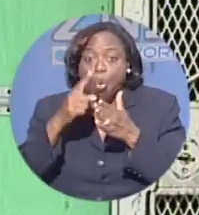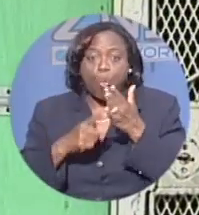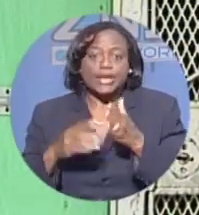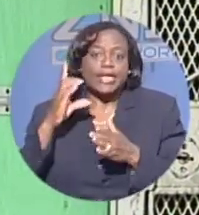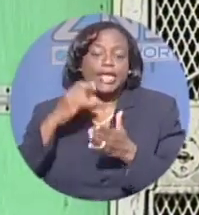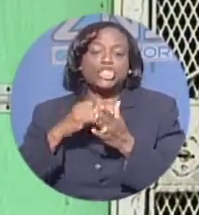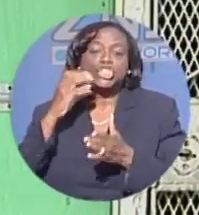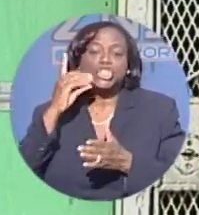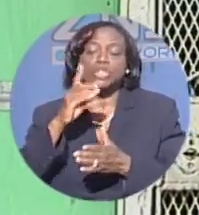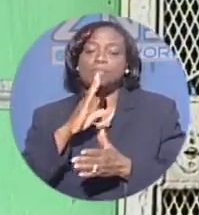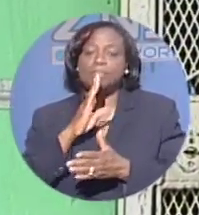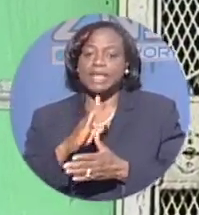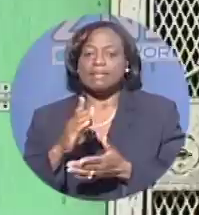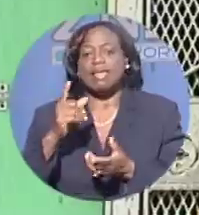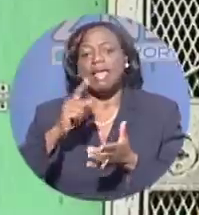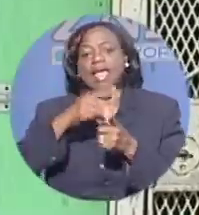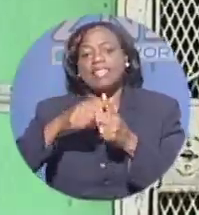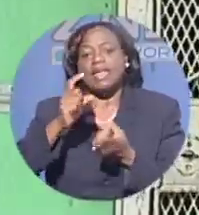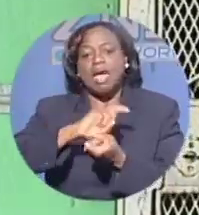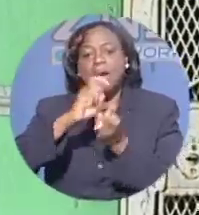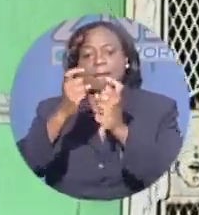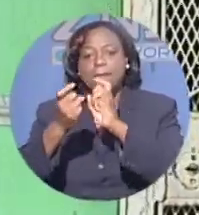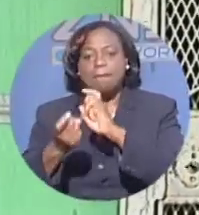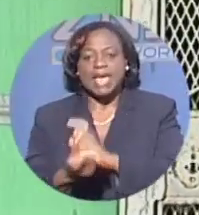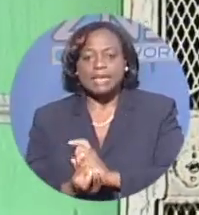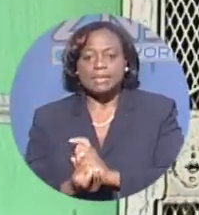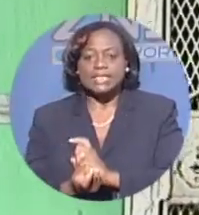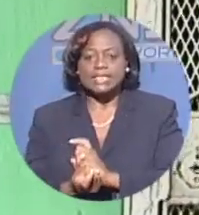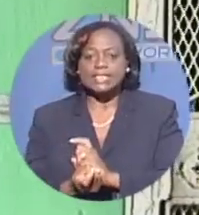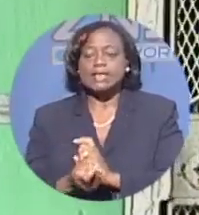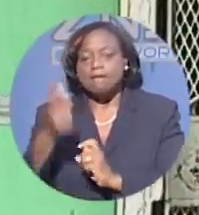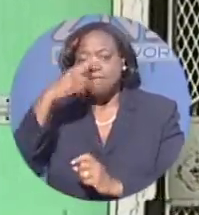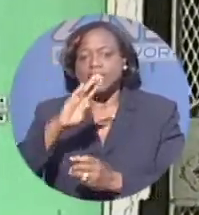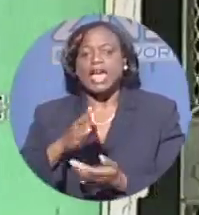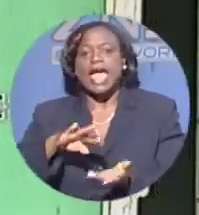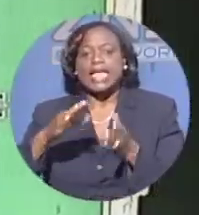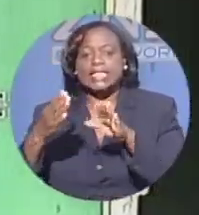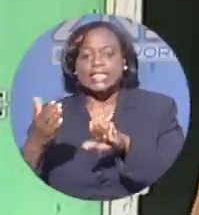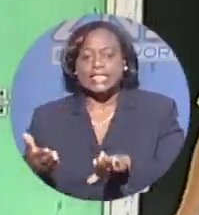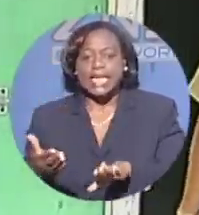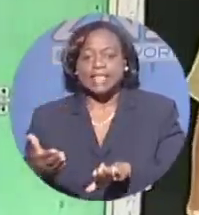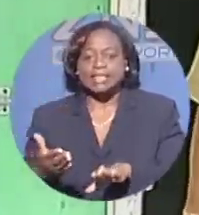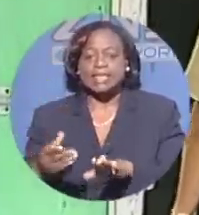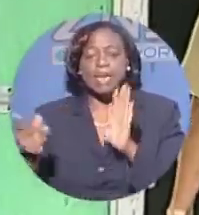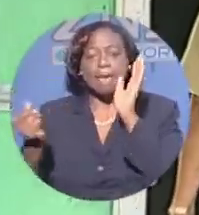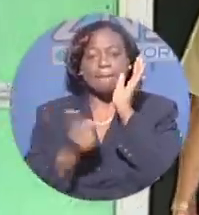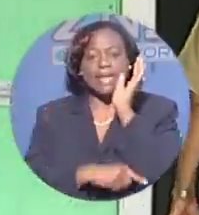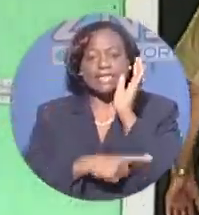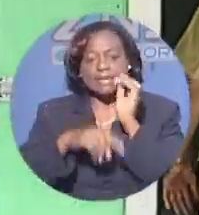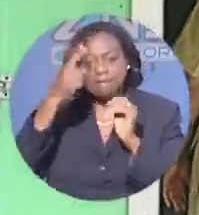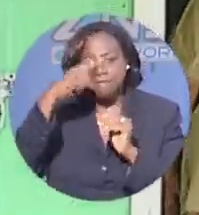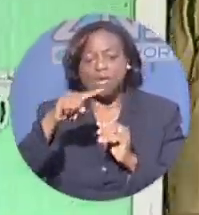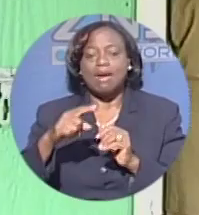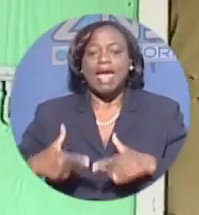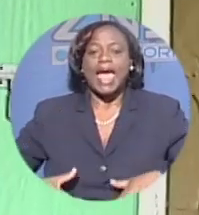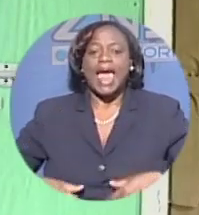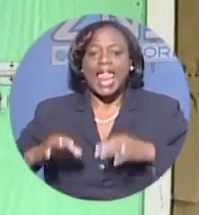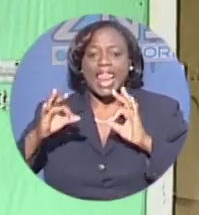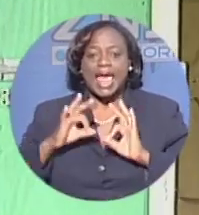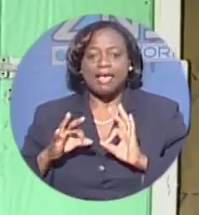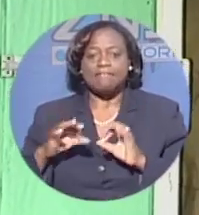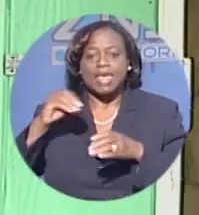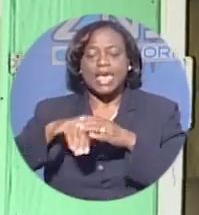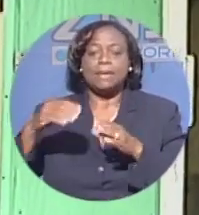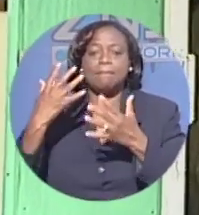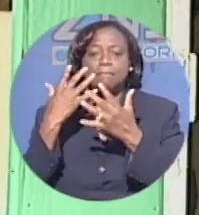Meantime, amendments are also expected to be made to the Lord to retain the death penalty as a punishment with the added penalty of life imprisonment. However,